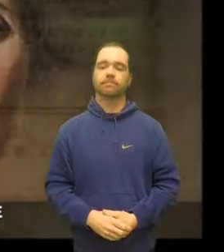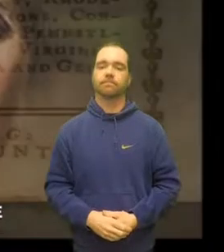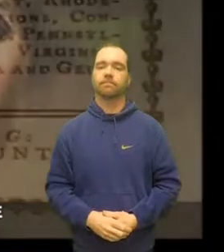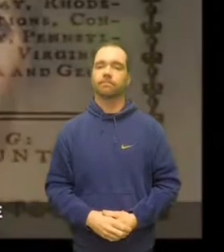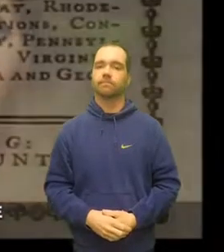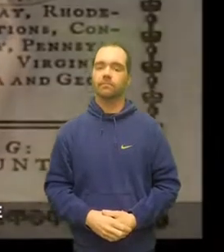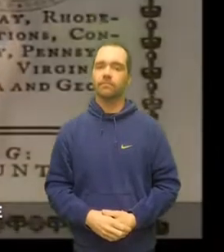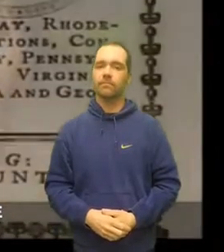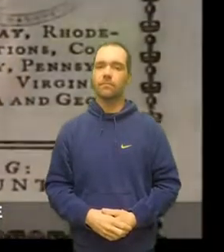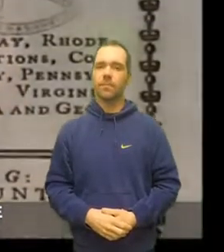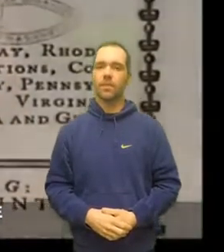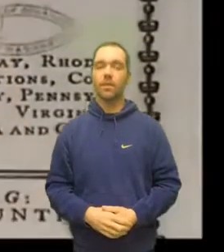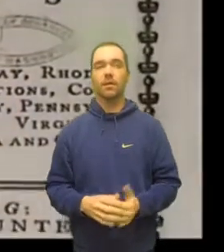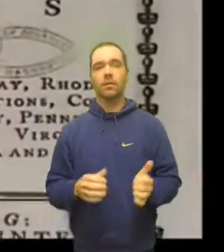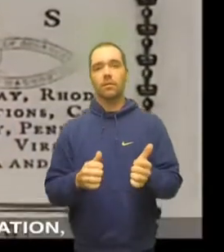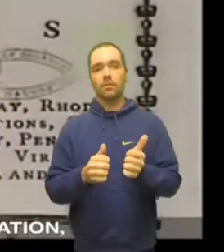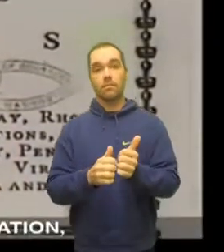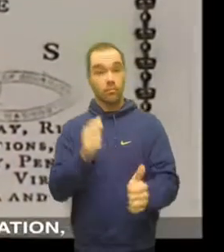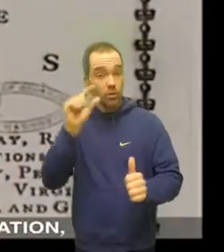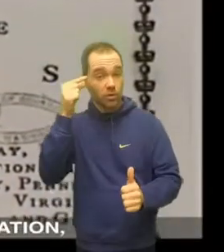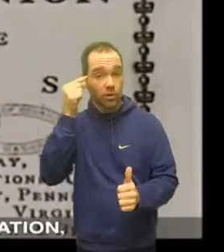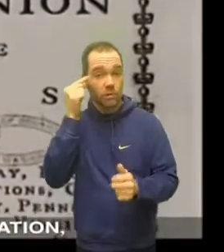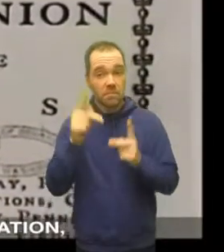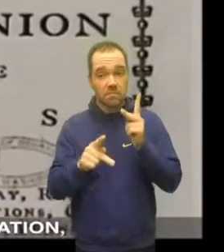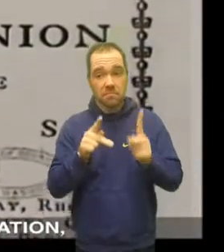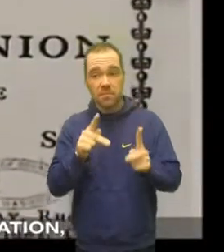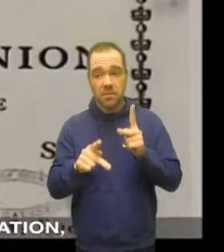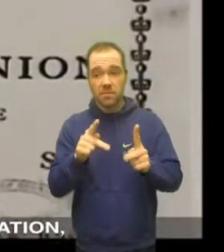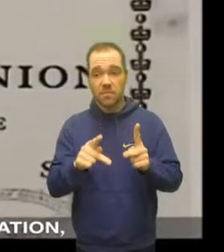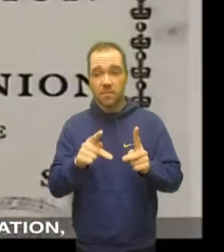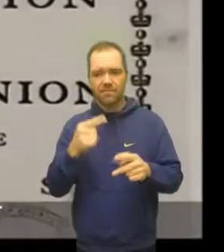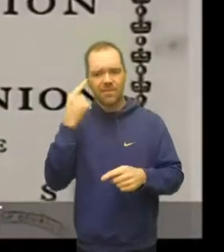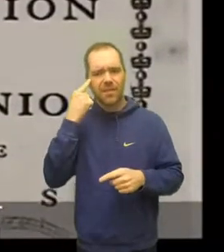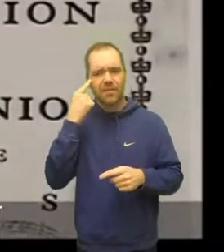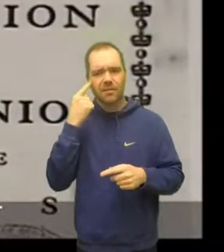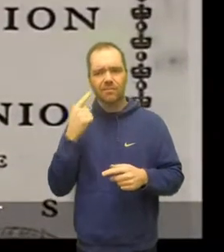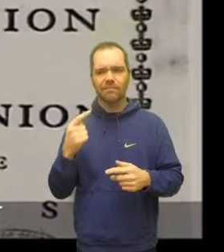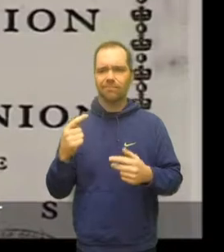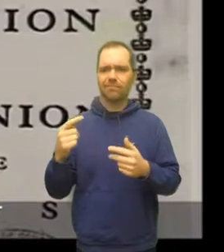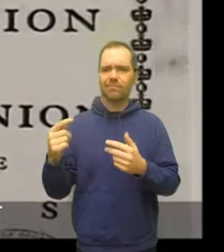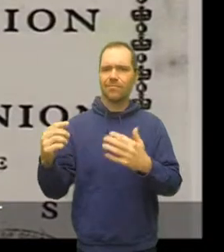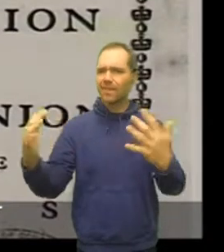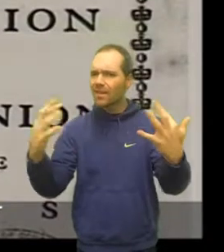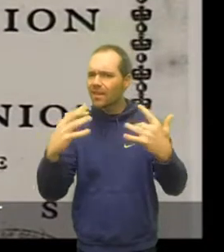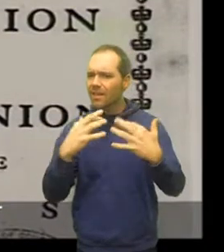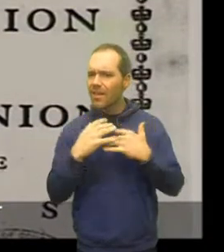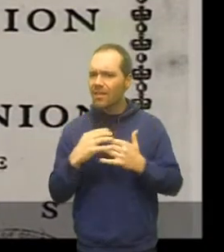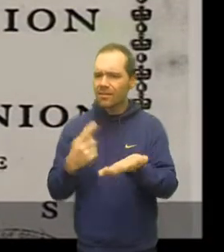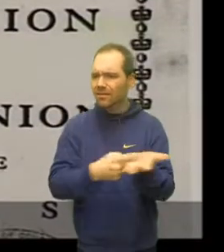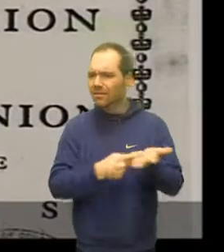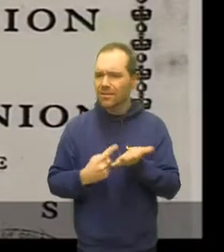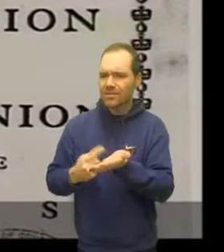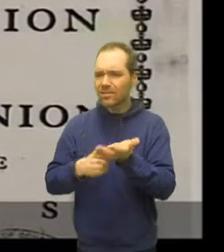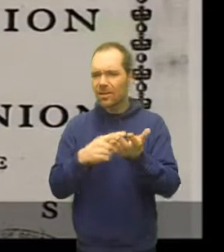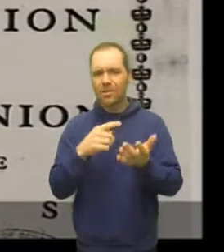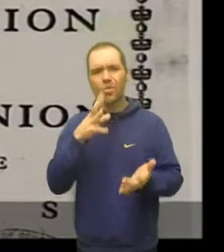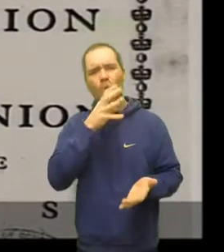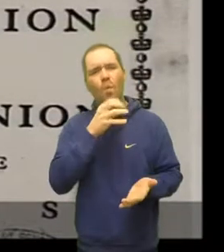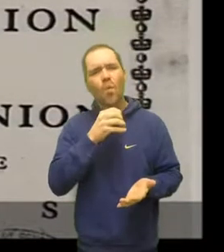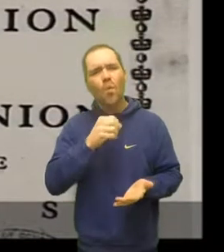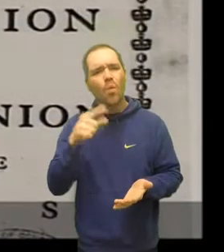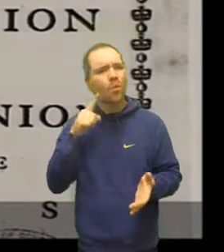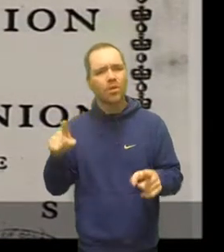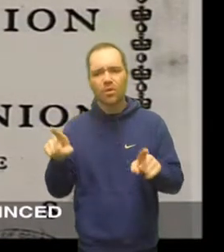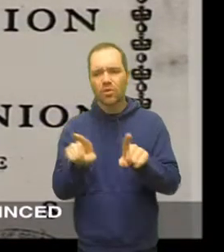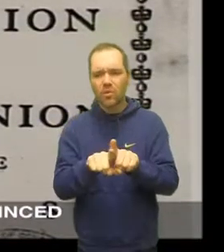Most delegates come expecting to revise the Articles of Confederation, the loose agreement among the states, which is the basis of their